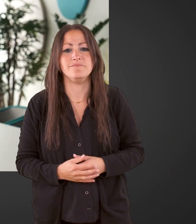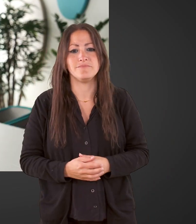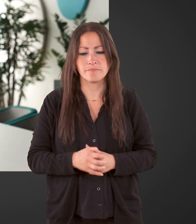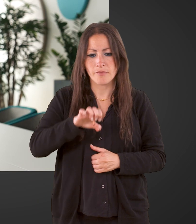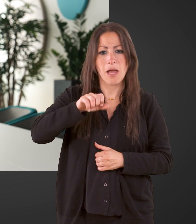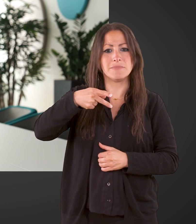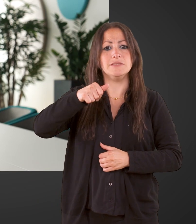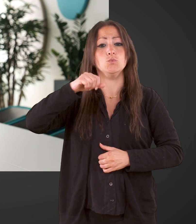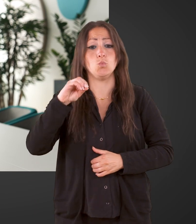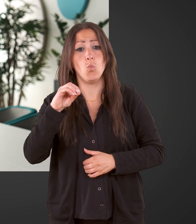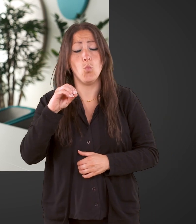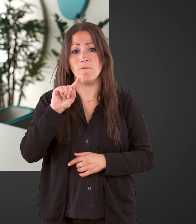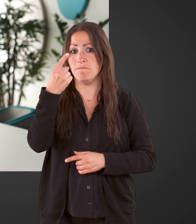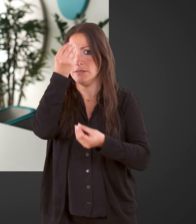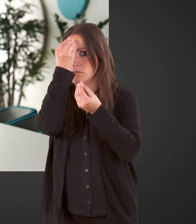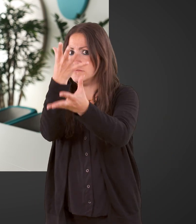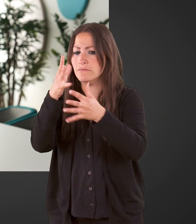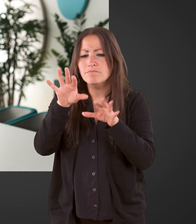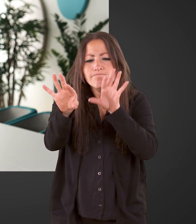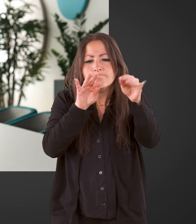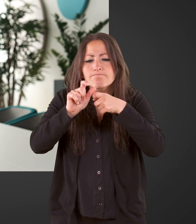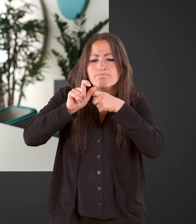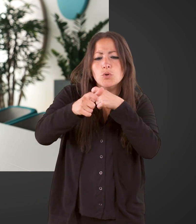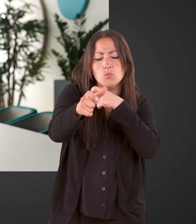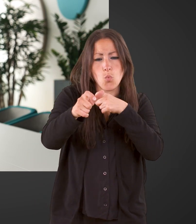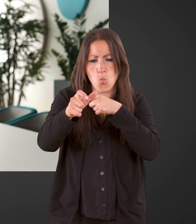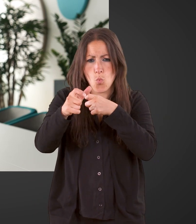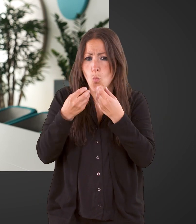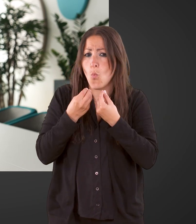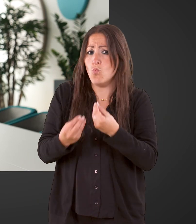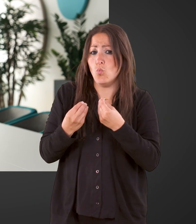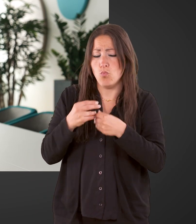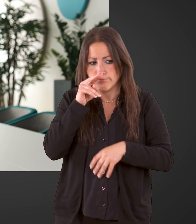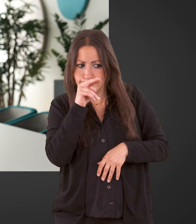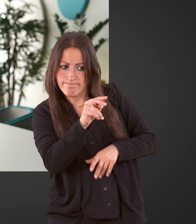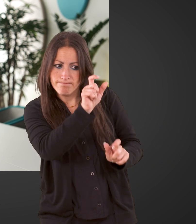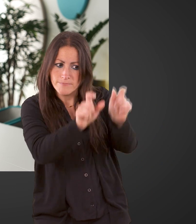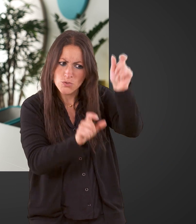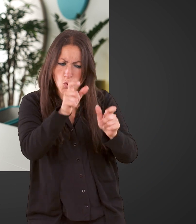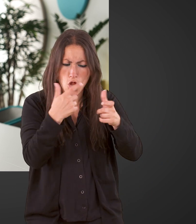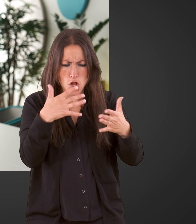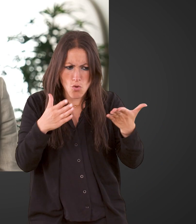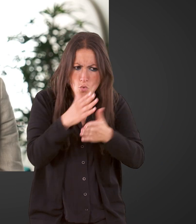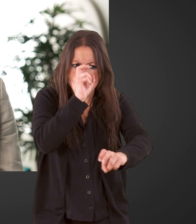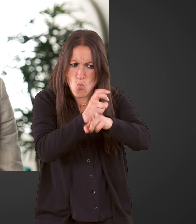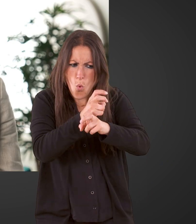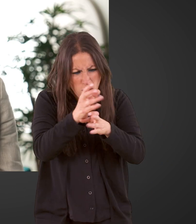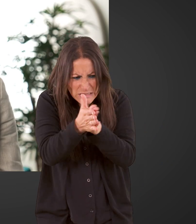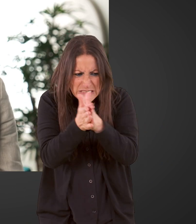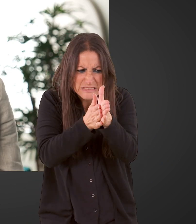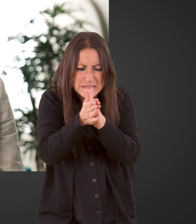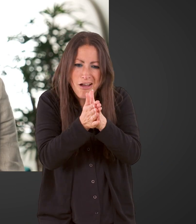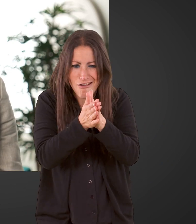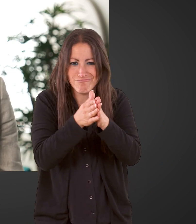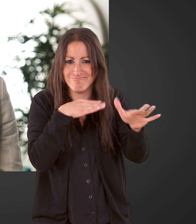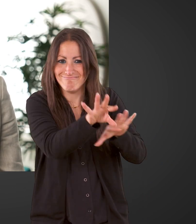The first thing you need to know about EPSO selection procedures is that they are strictly merit-based. They are designed to